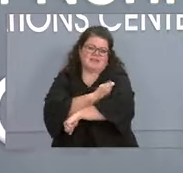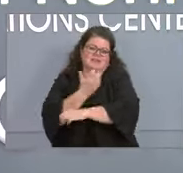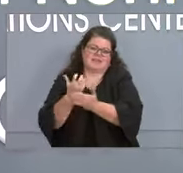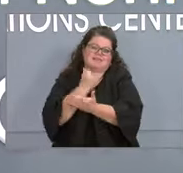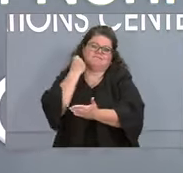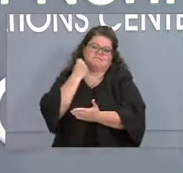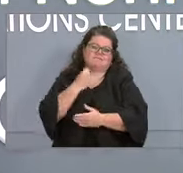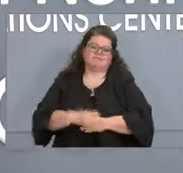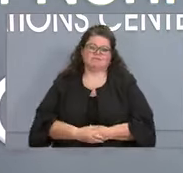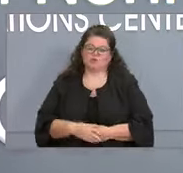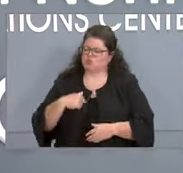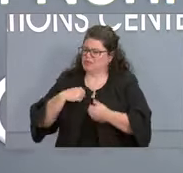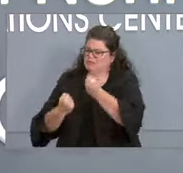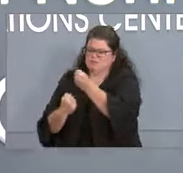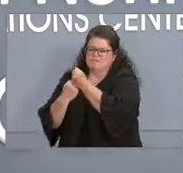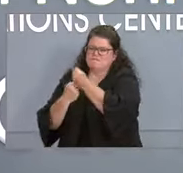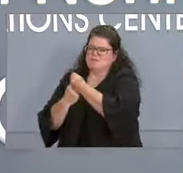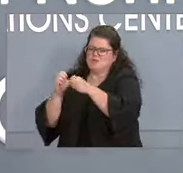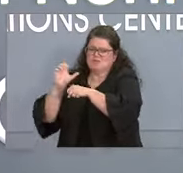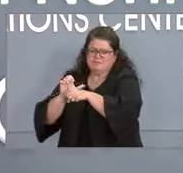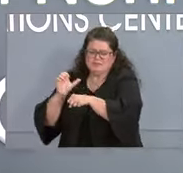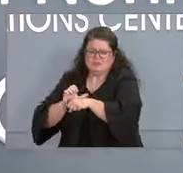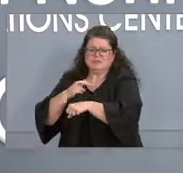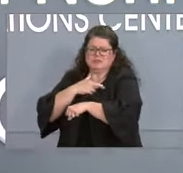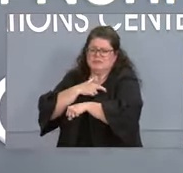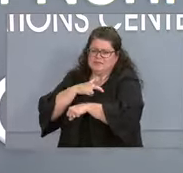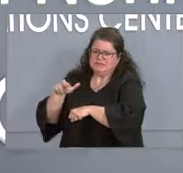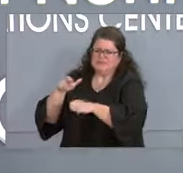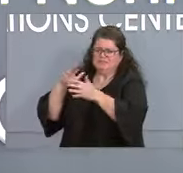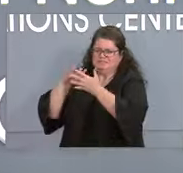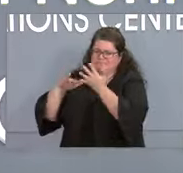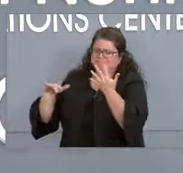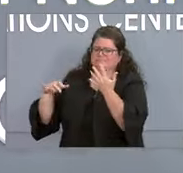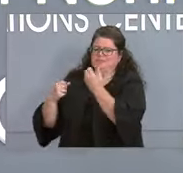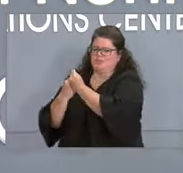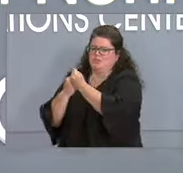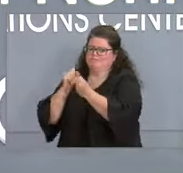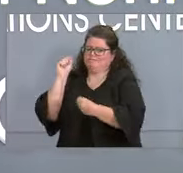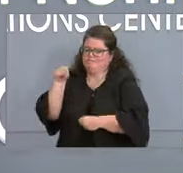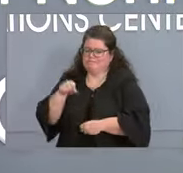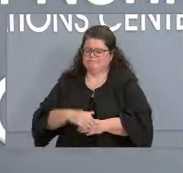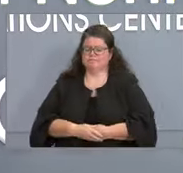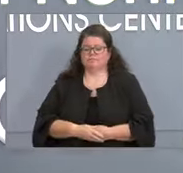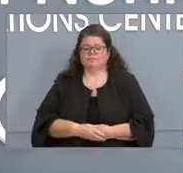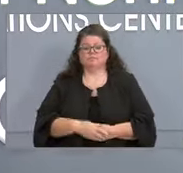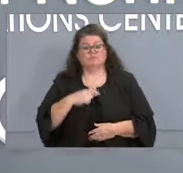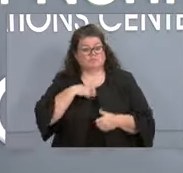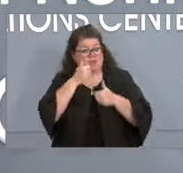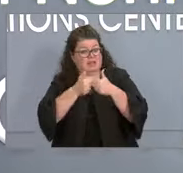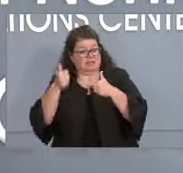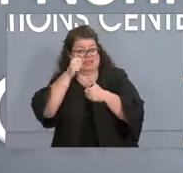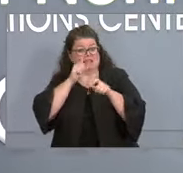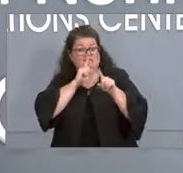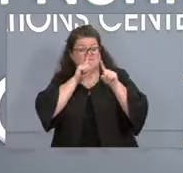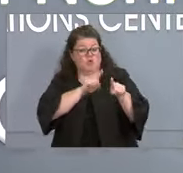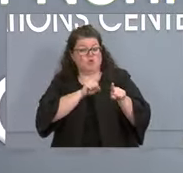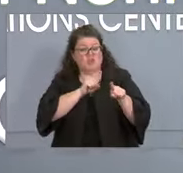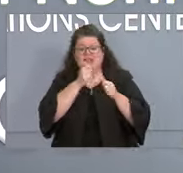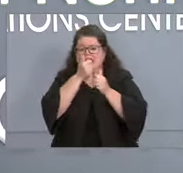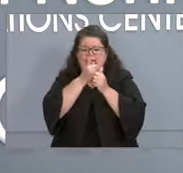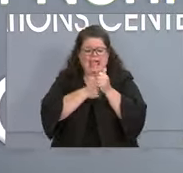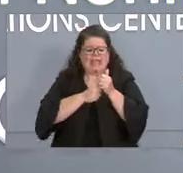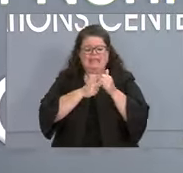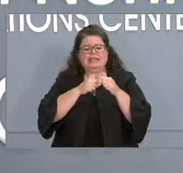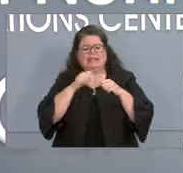to support them however we can. Under my executive order, North Carolina cabinet agencies are